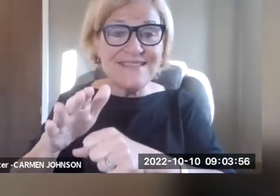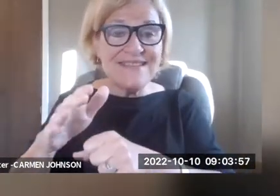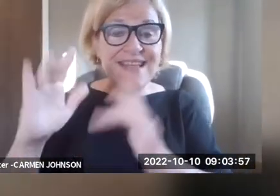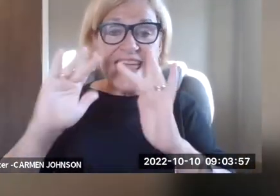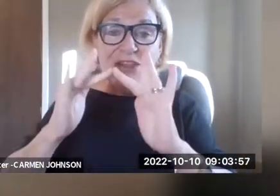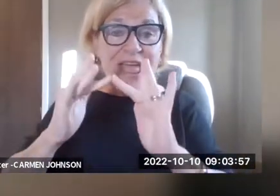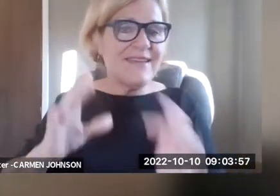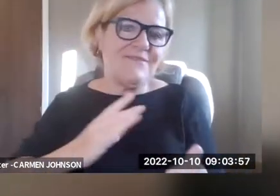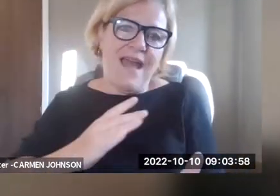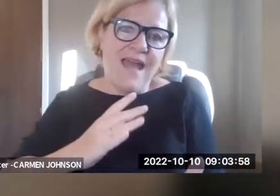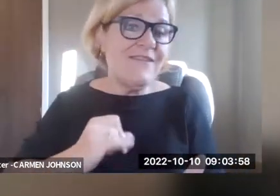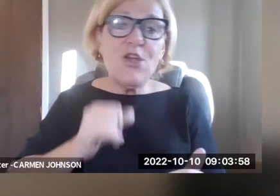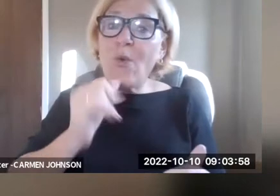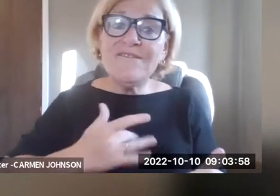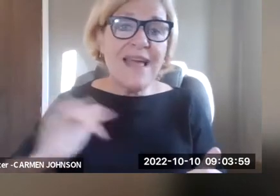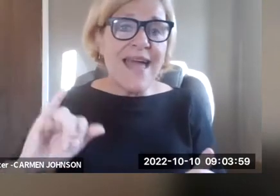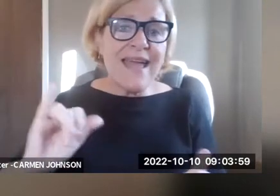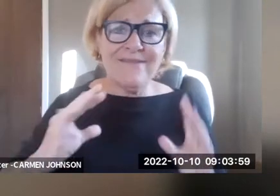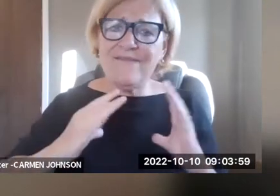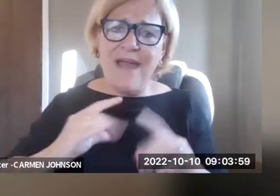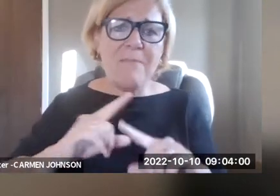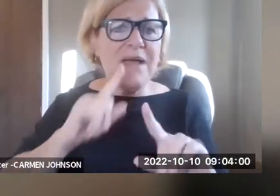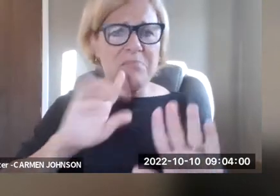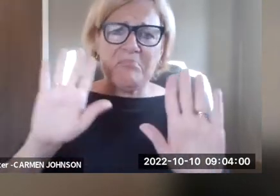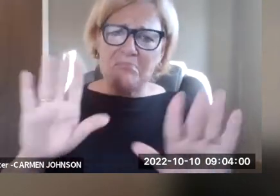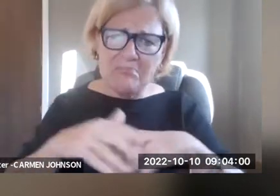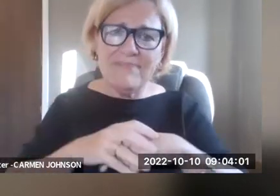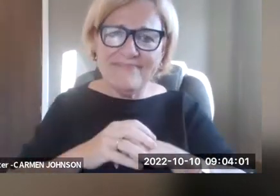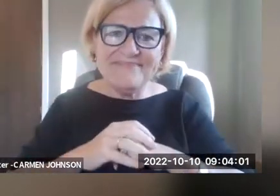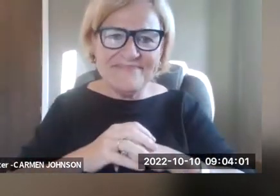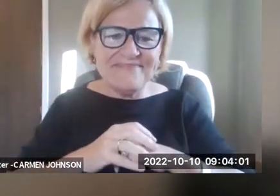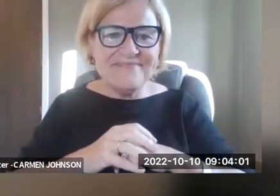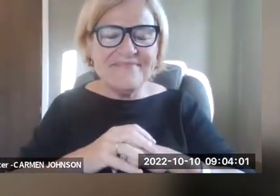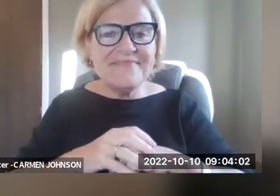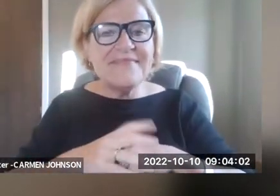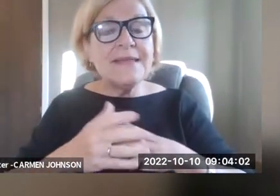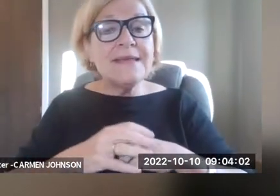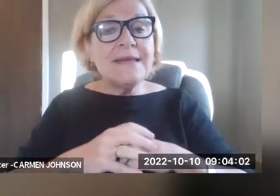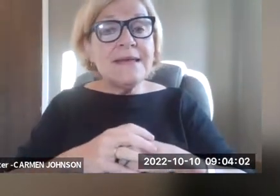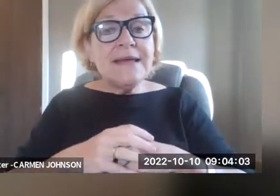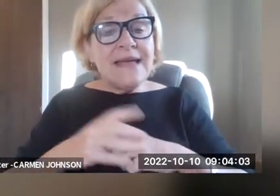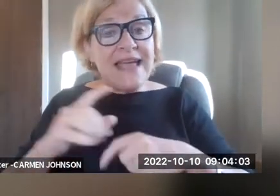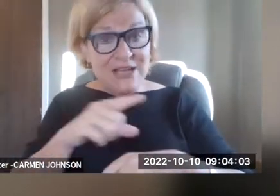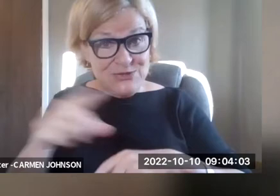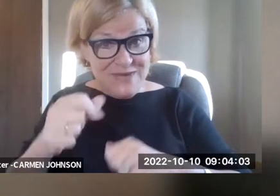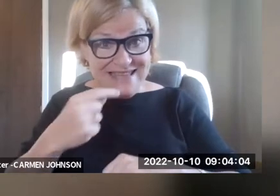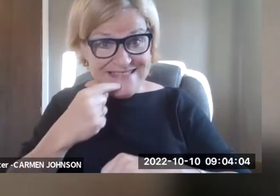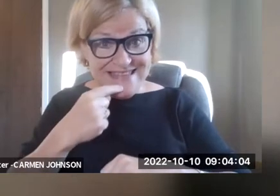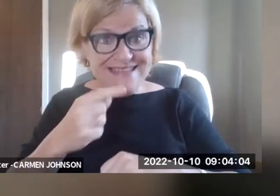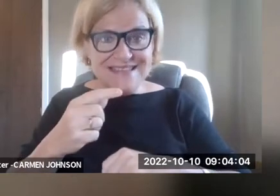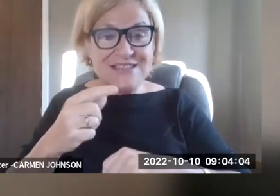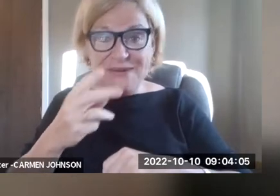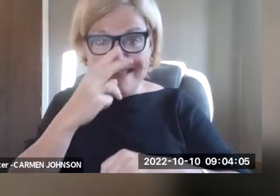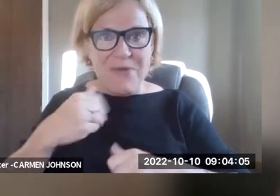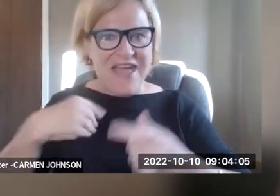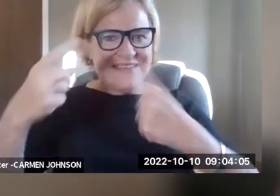into the void. Up to you. If you don't have sufficient bandwidth, no pressure. If you don't feel like it, no pressure, but that would